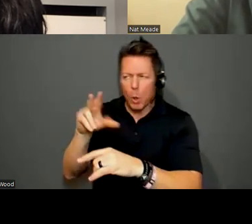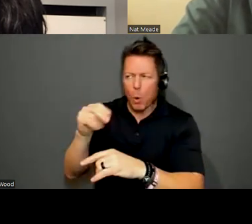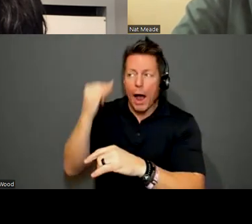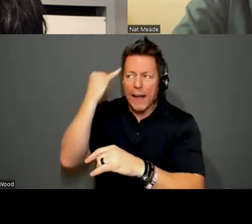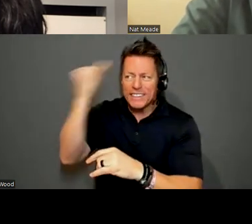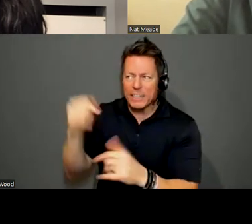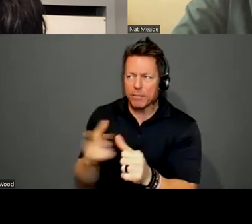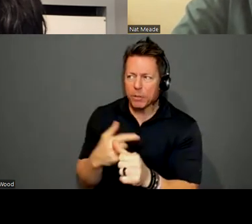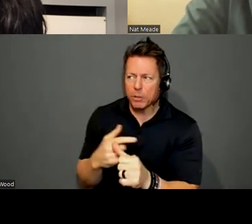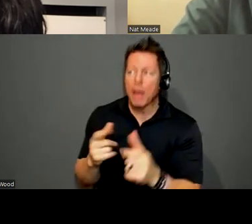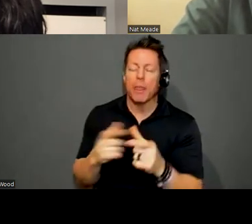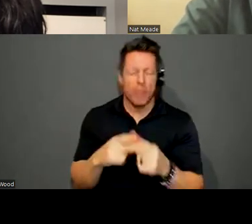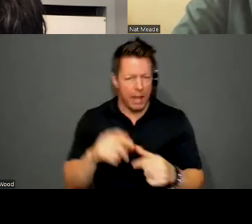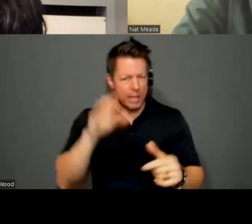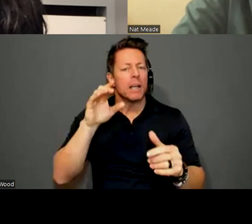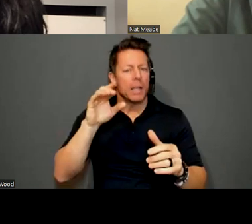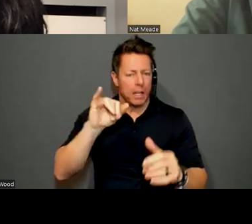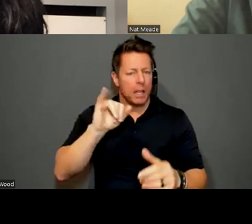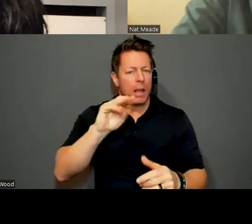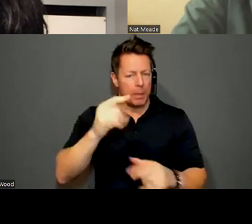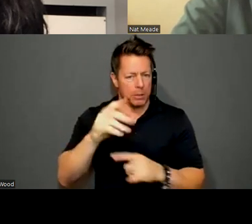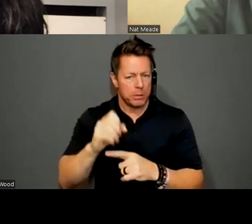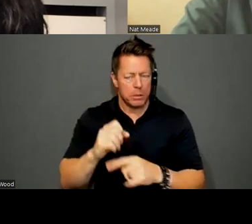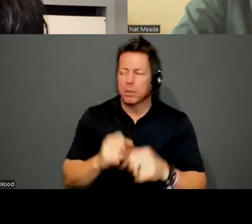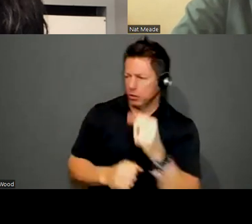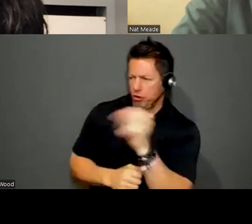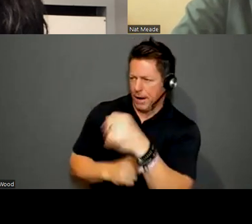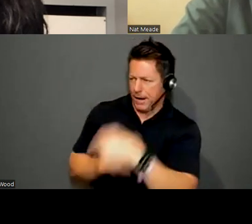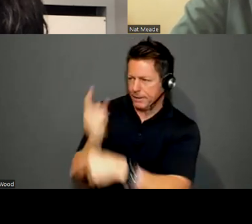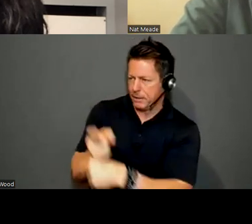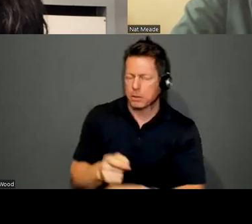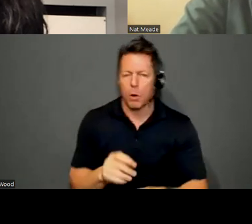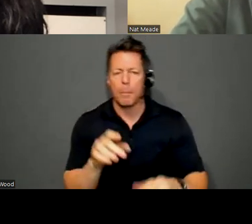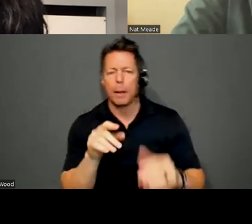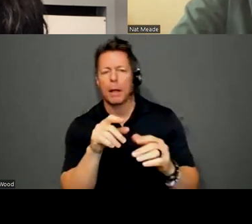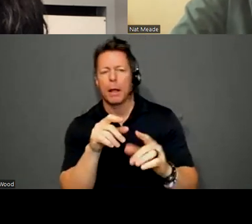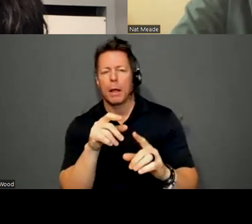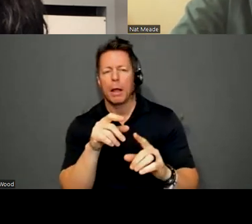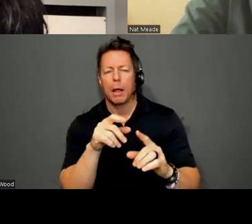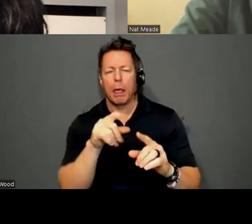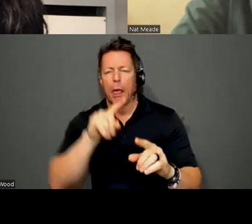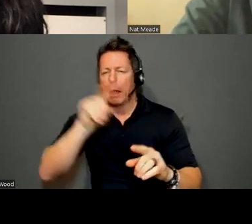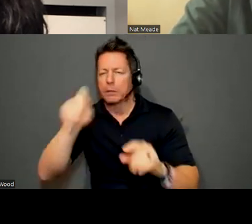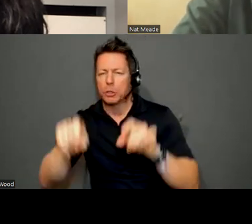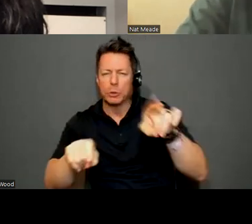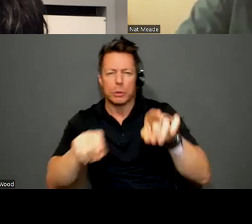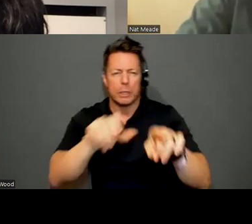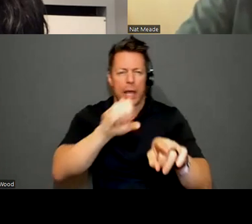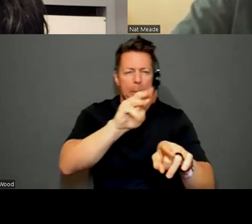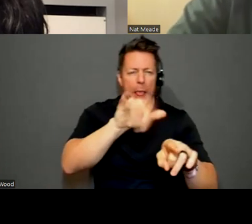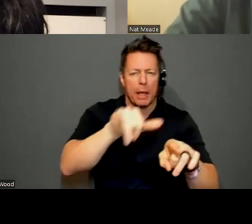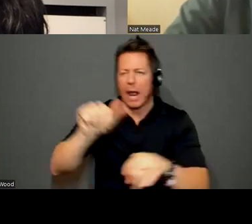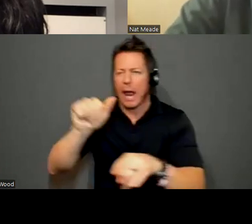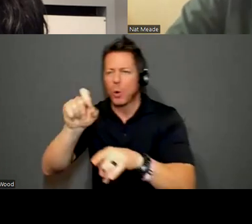an image. Yes. I'm going to really pick here. And this is going to come back to you, Emily and Antonius. Because when you have that